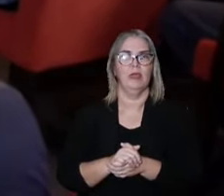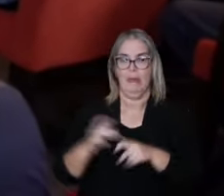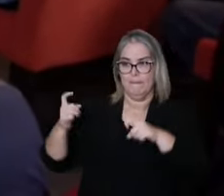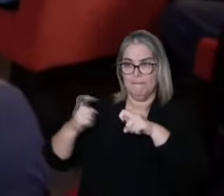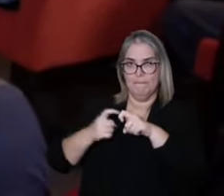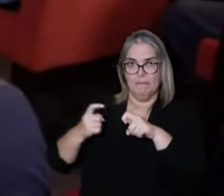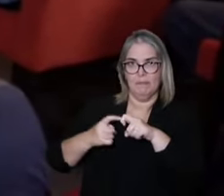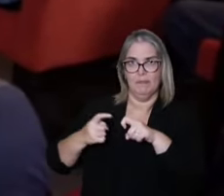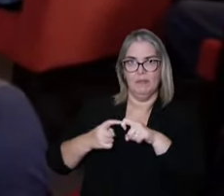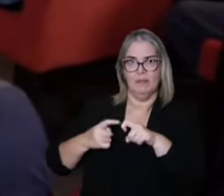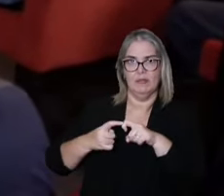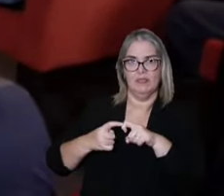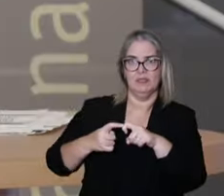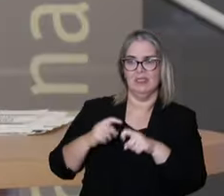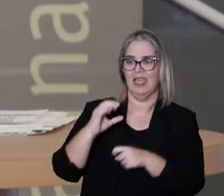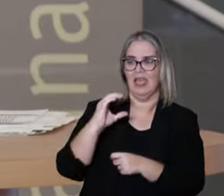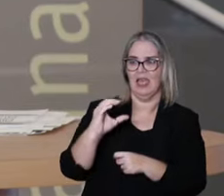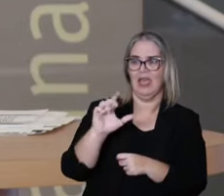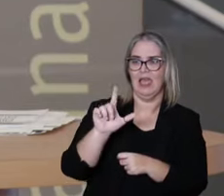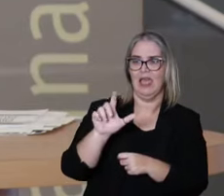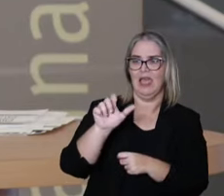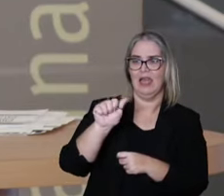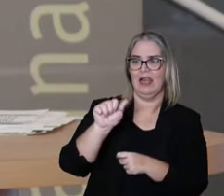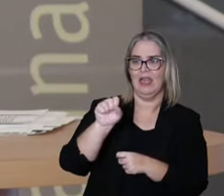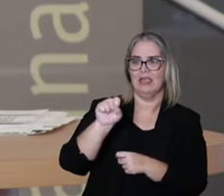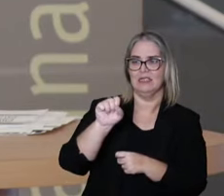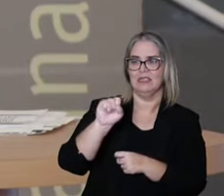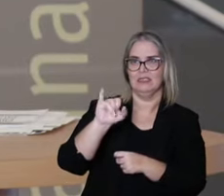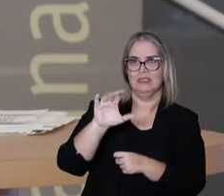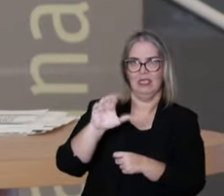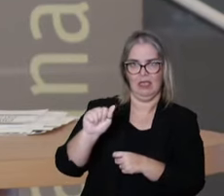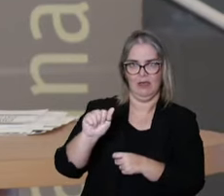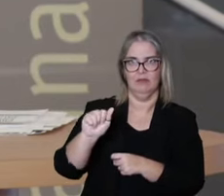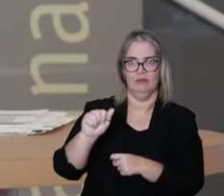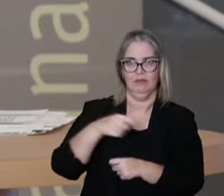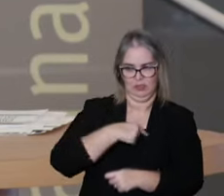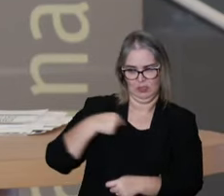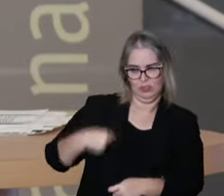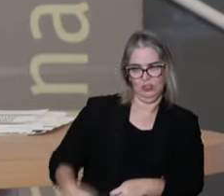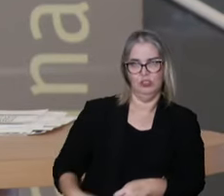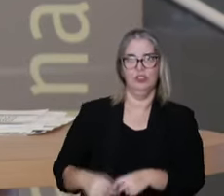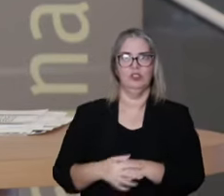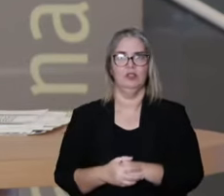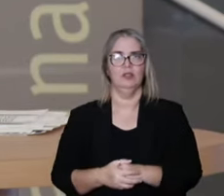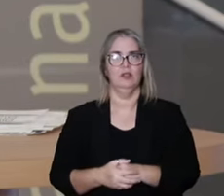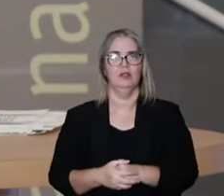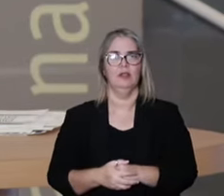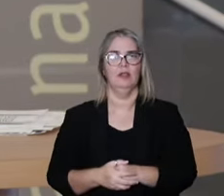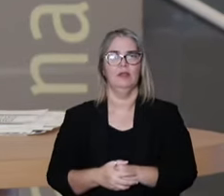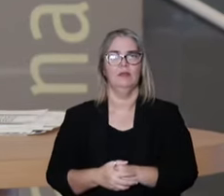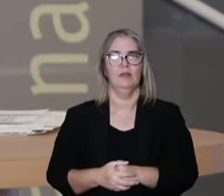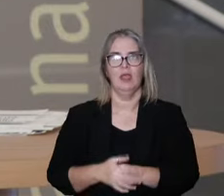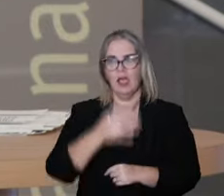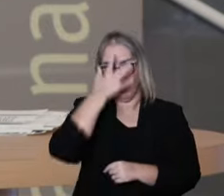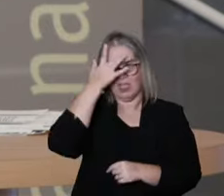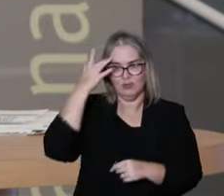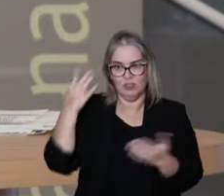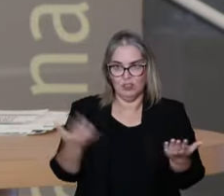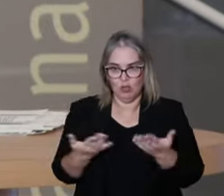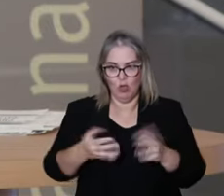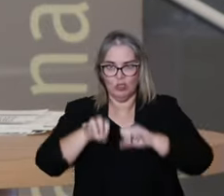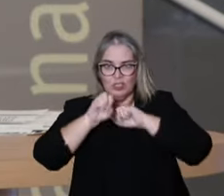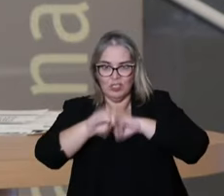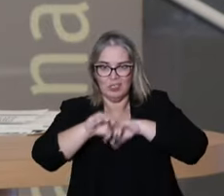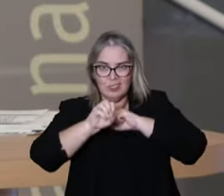talking about the classic Chinese medicine, the immigrants that teach up to this day,